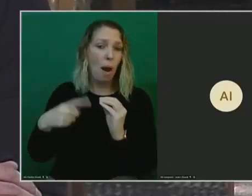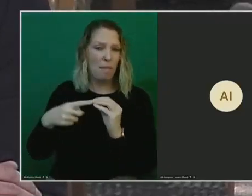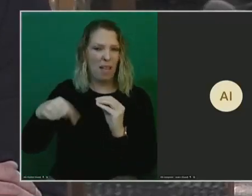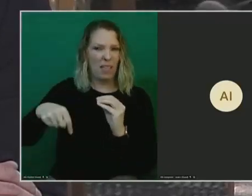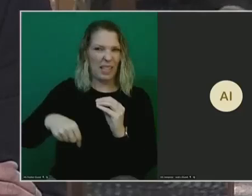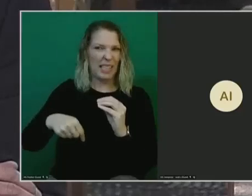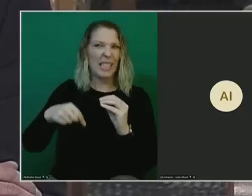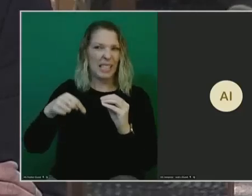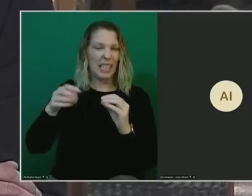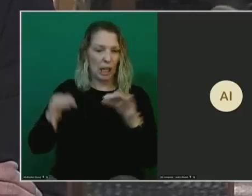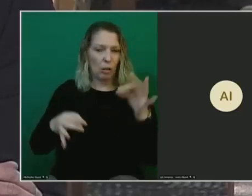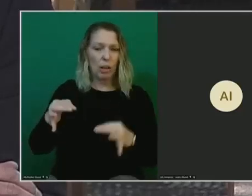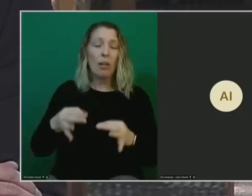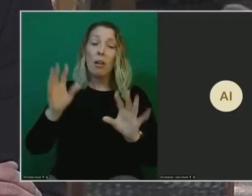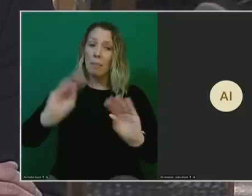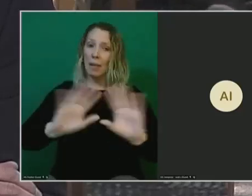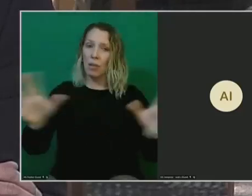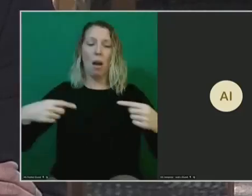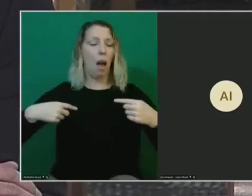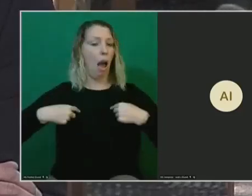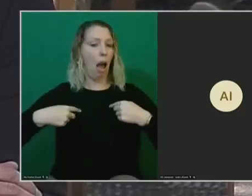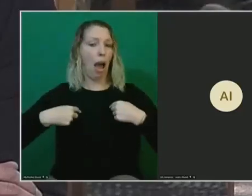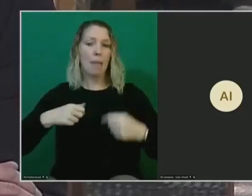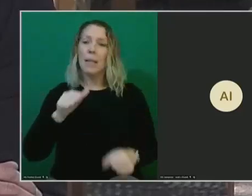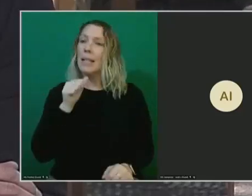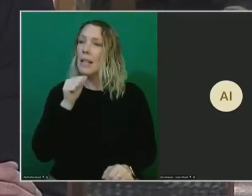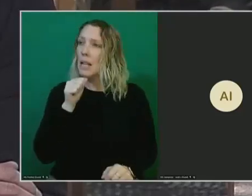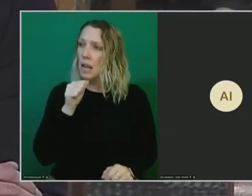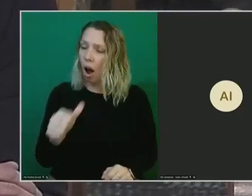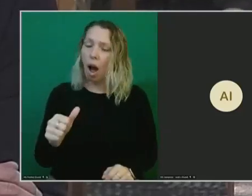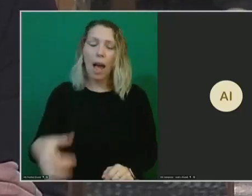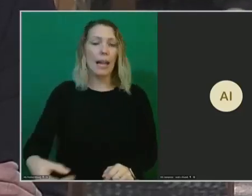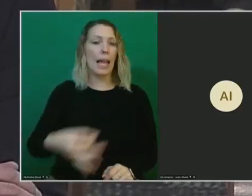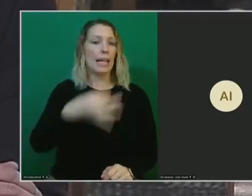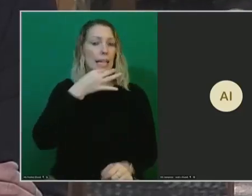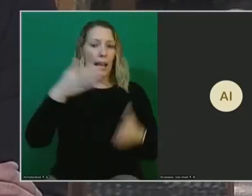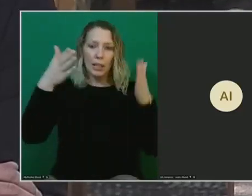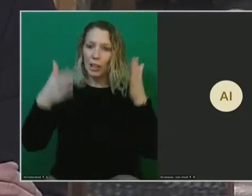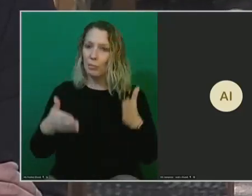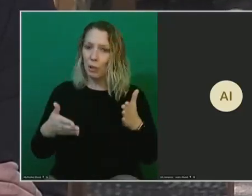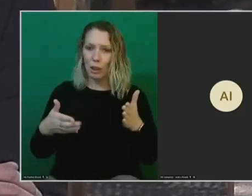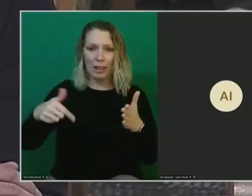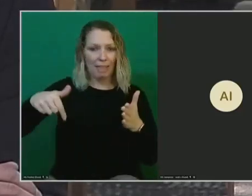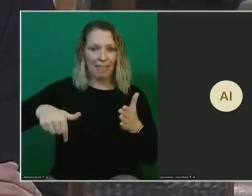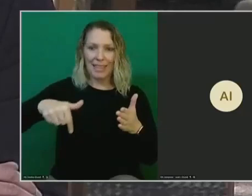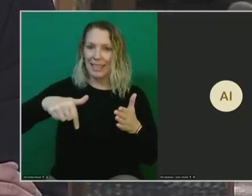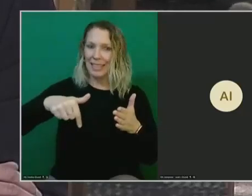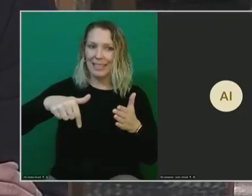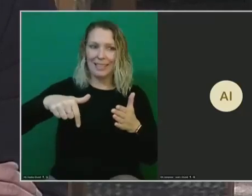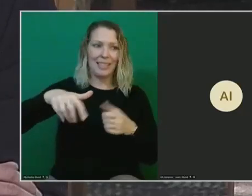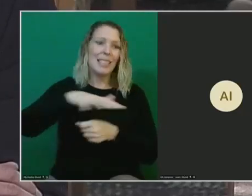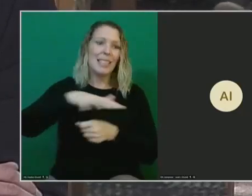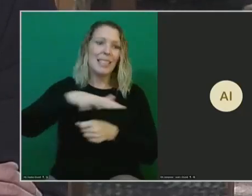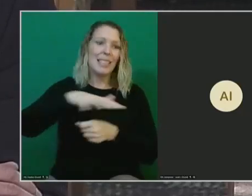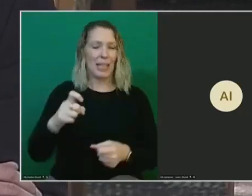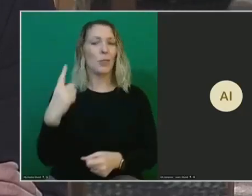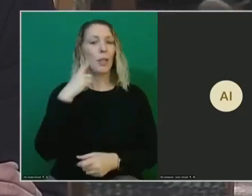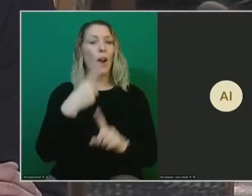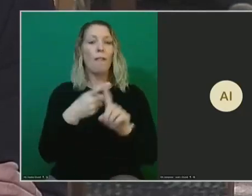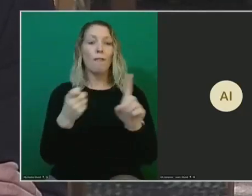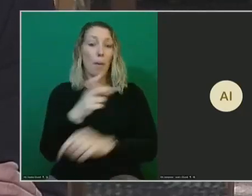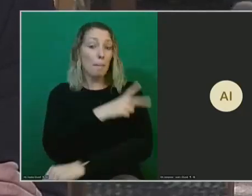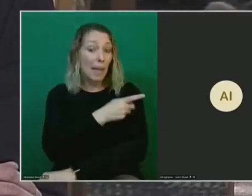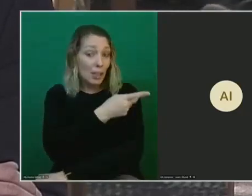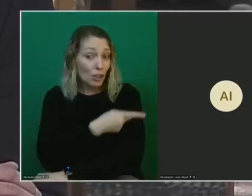want to be clear that I am not absolutely not an expert in this space. And I knew we would need to hear directly from patients,